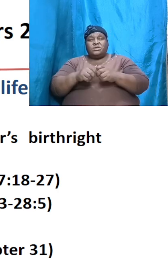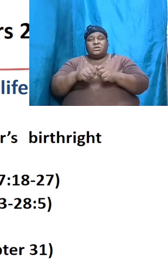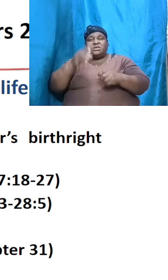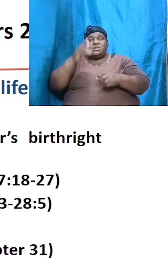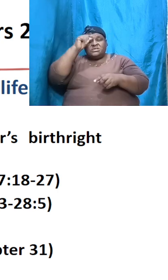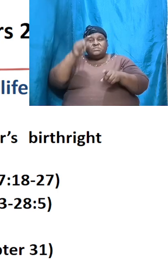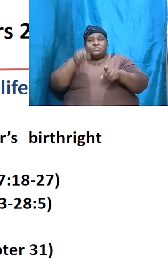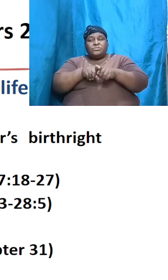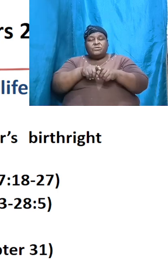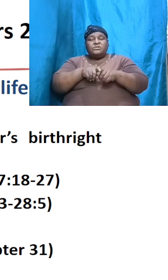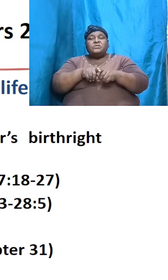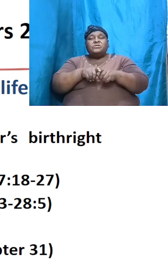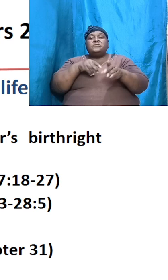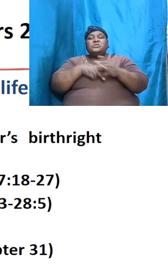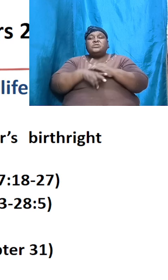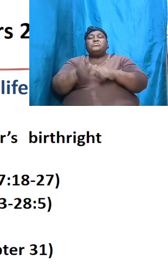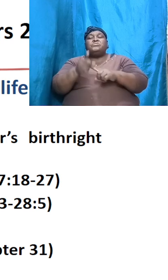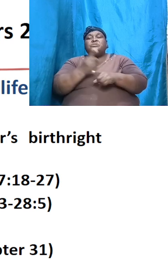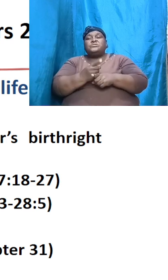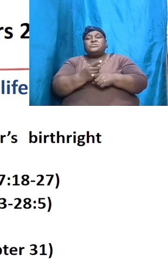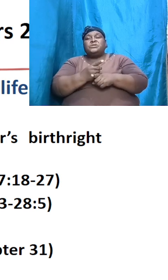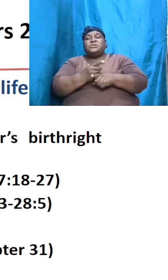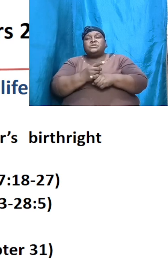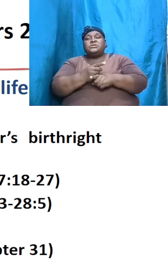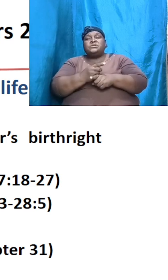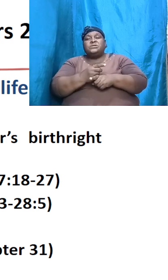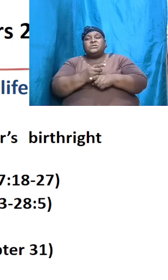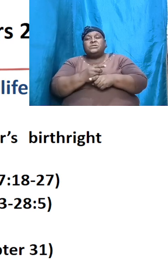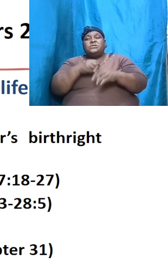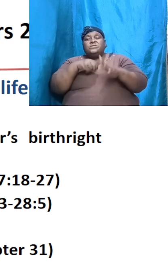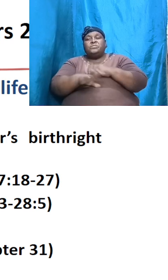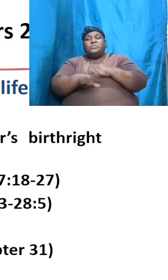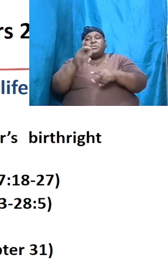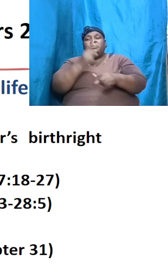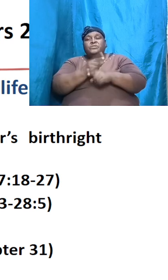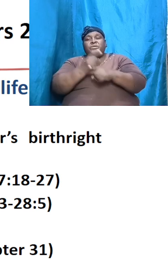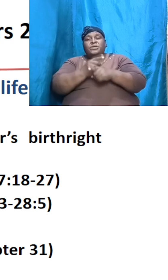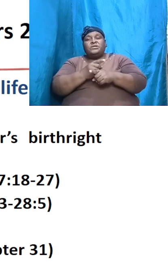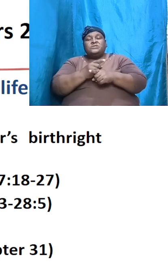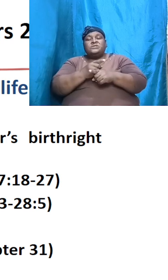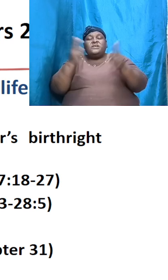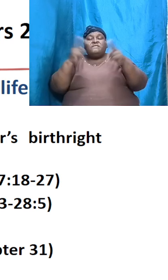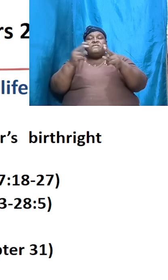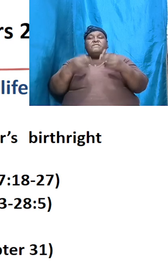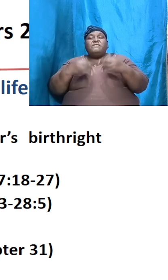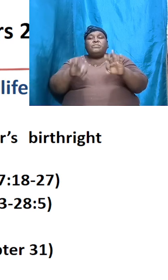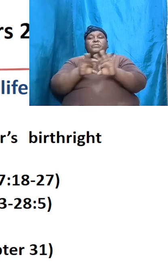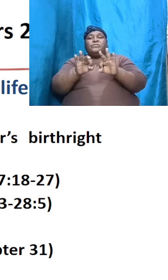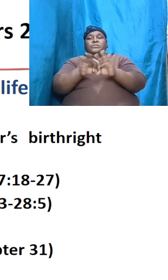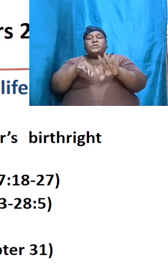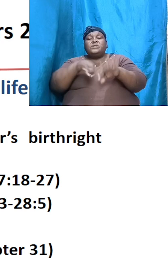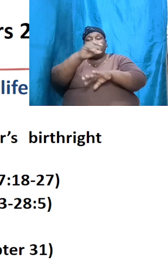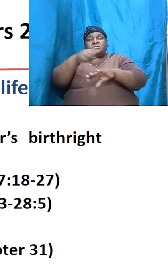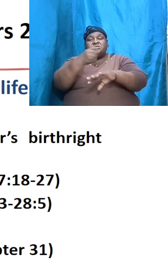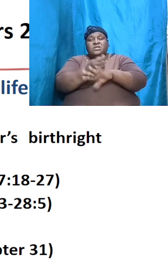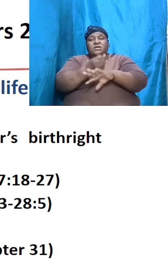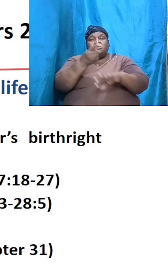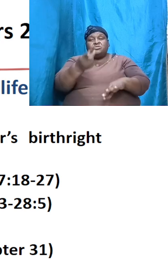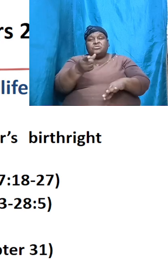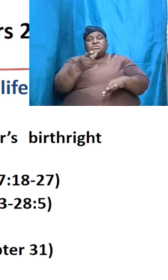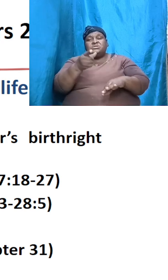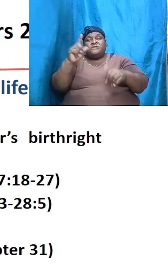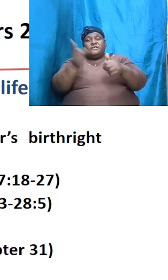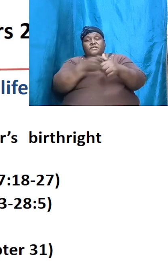brother's birthright and remember the birthright is very significant it establishes you as the